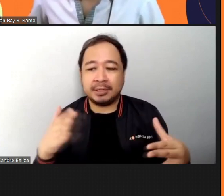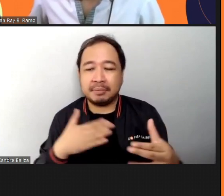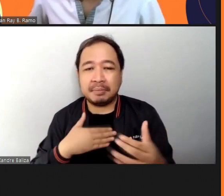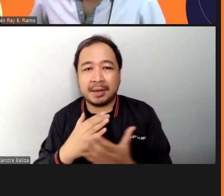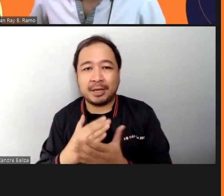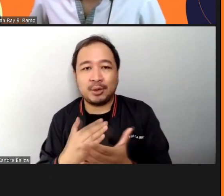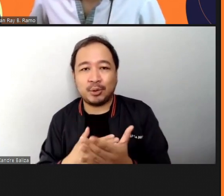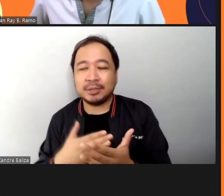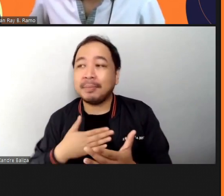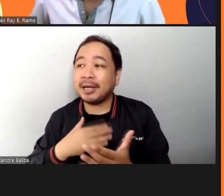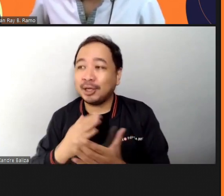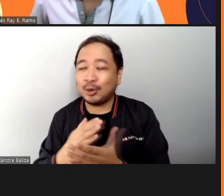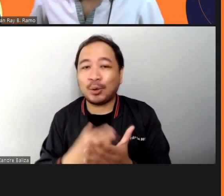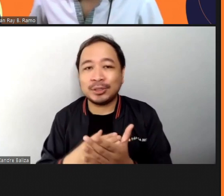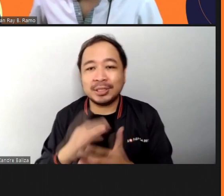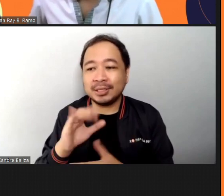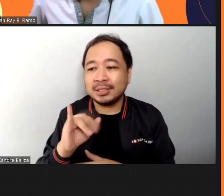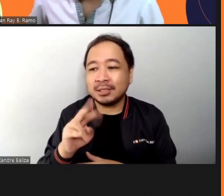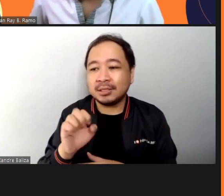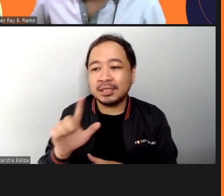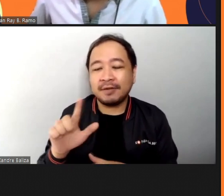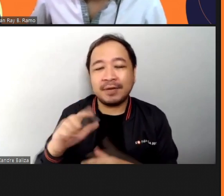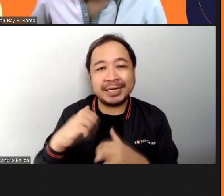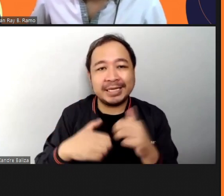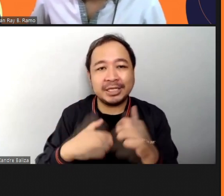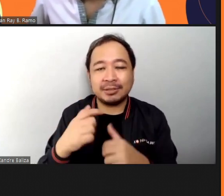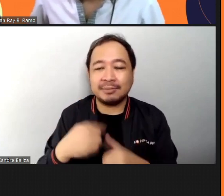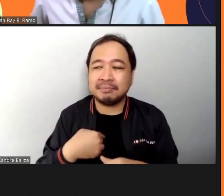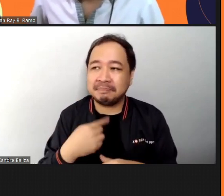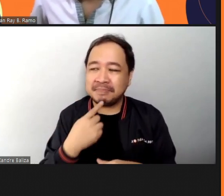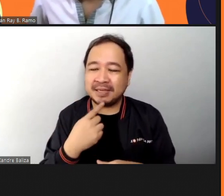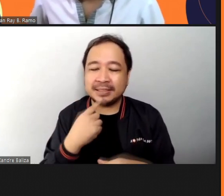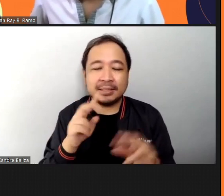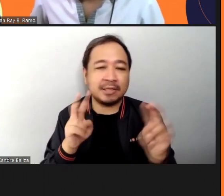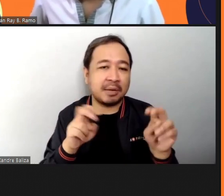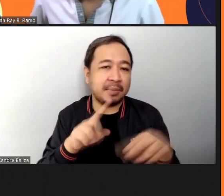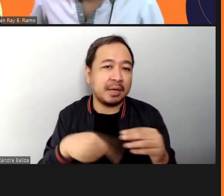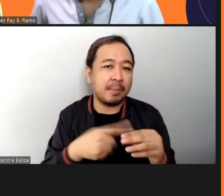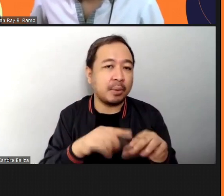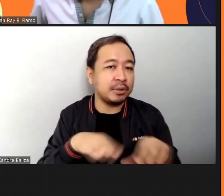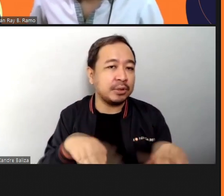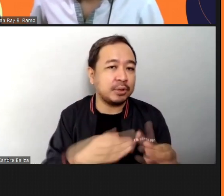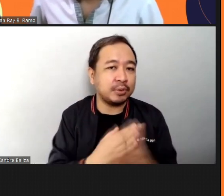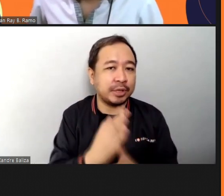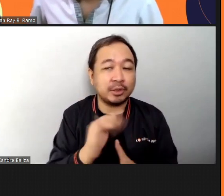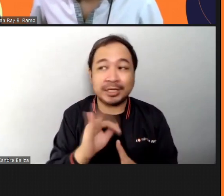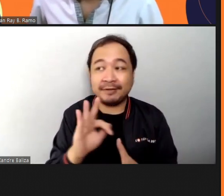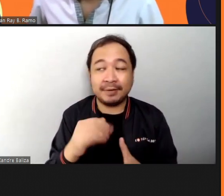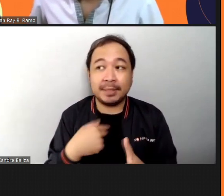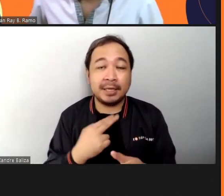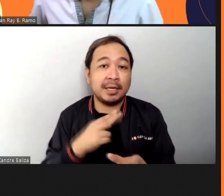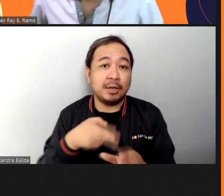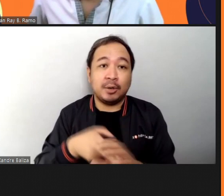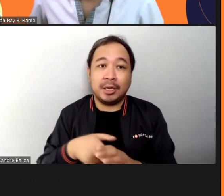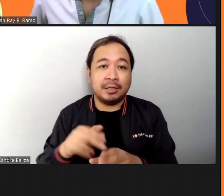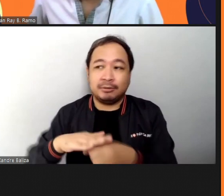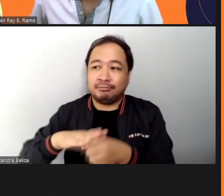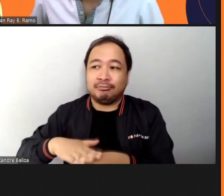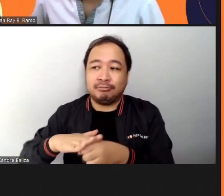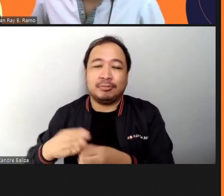civil engineering so namimiss ko talaga yung mga topic about children's right and kapag sumasali ako doon so parang napapalayo ako sa stress sa school